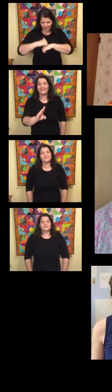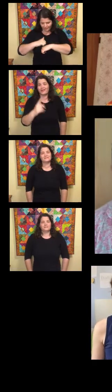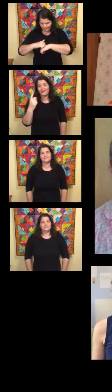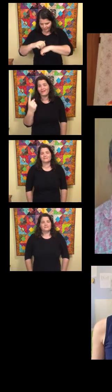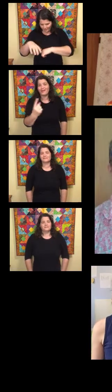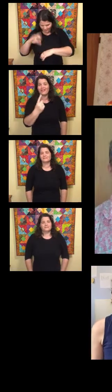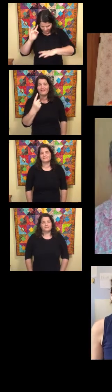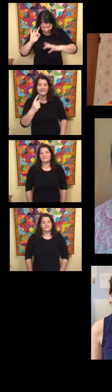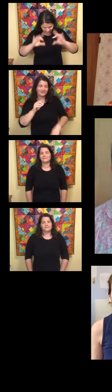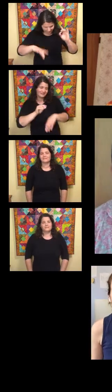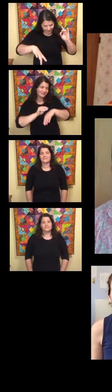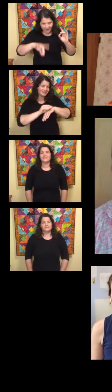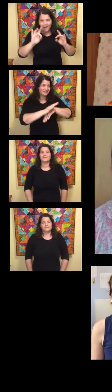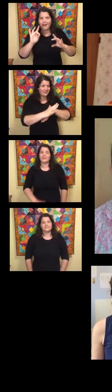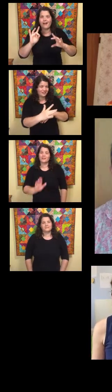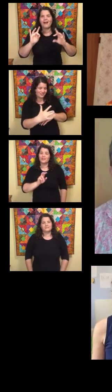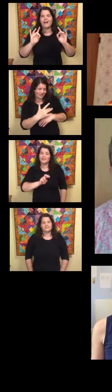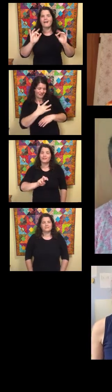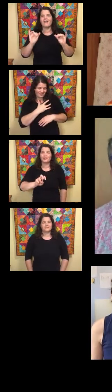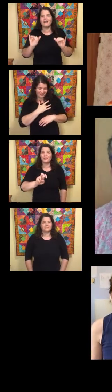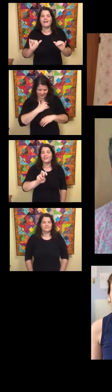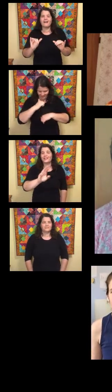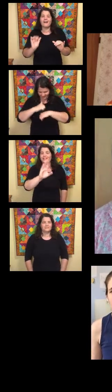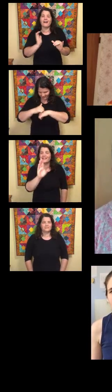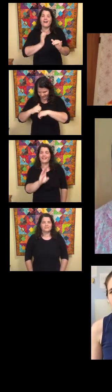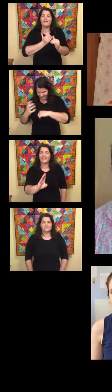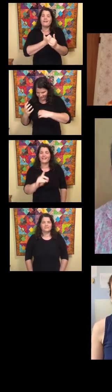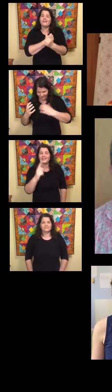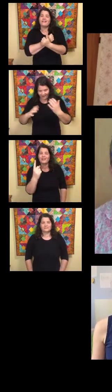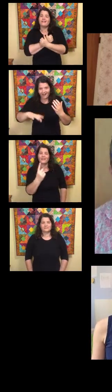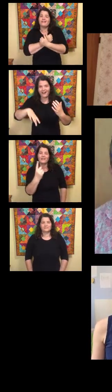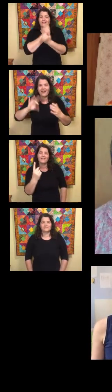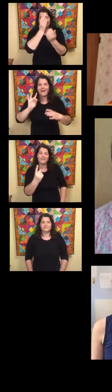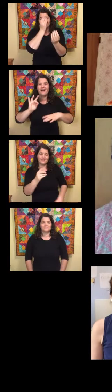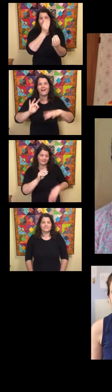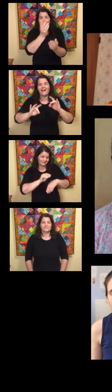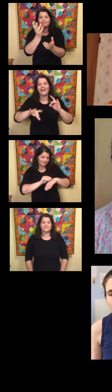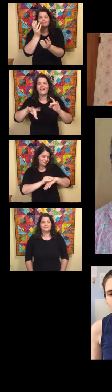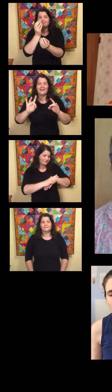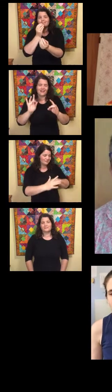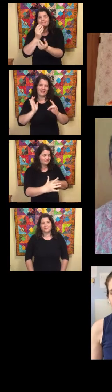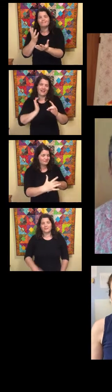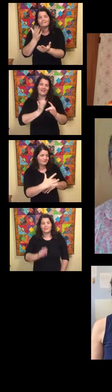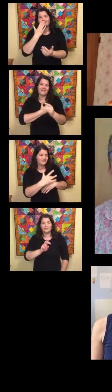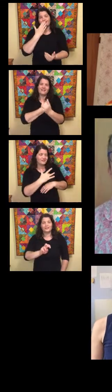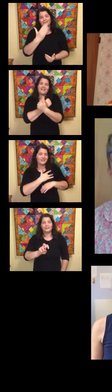journey never go alone. Share a part of us so others